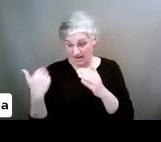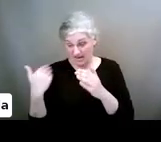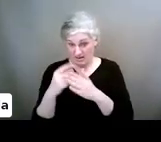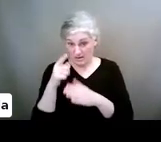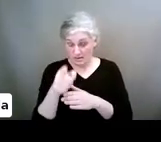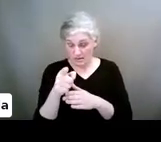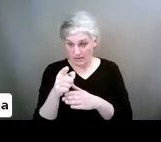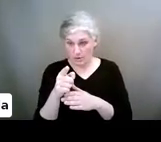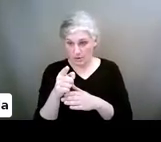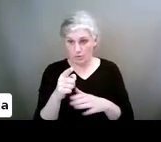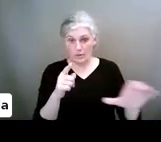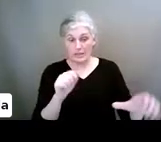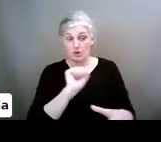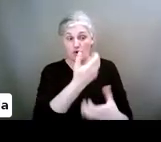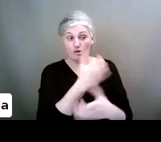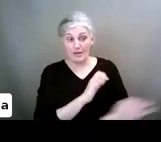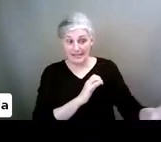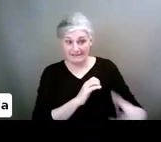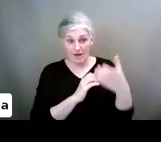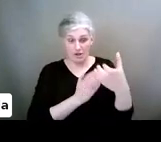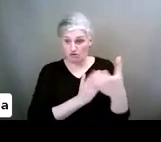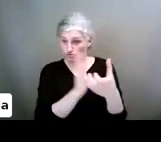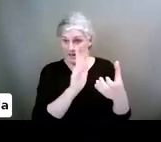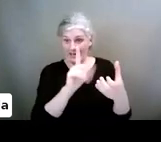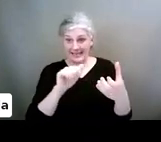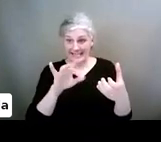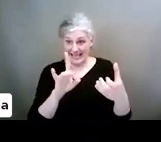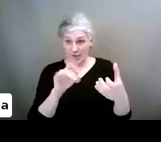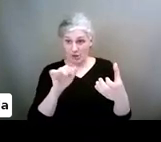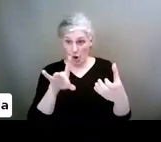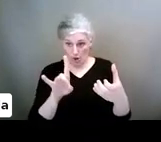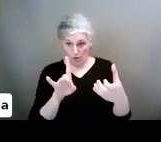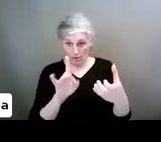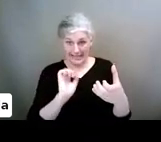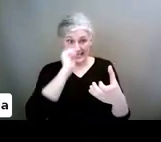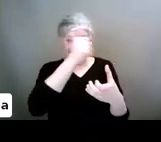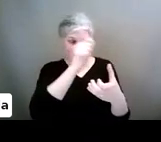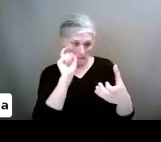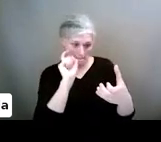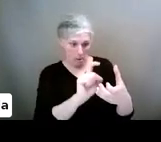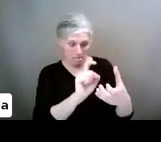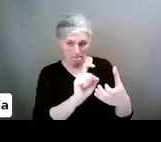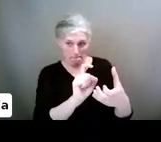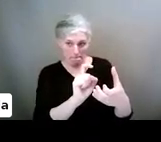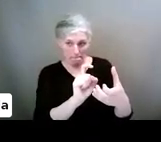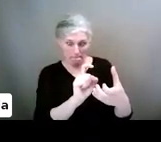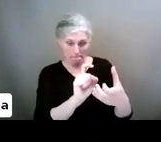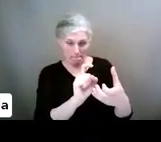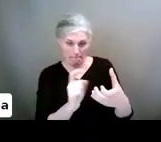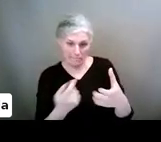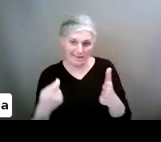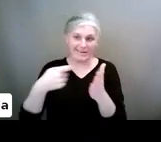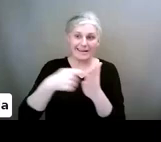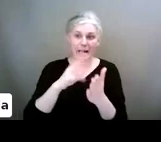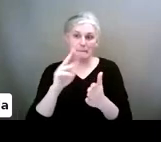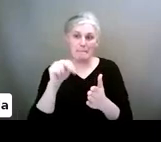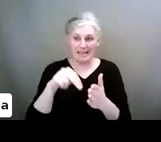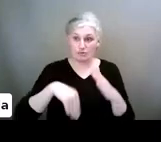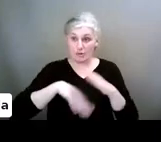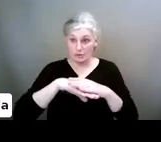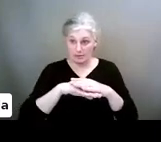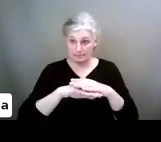child's device, straight into TikTok, going to settings, and setting up with a pin the restrictions